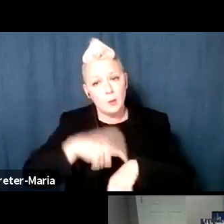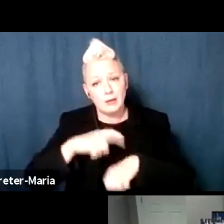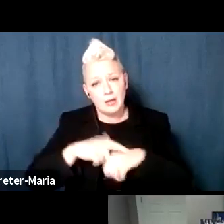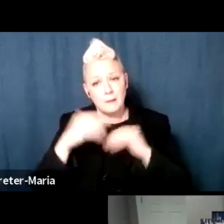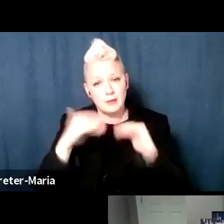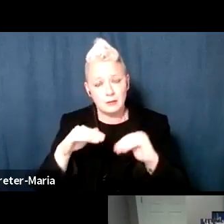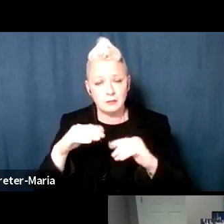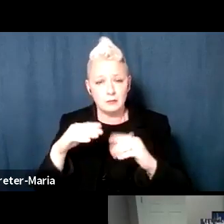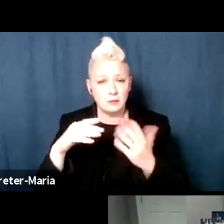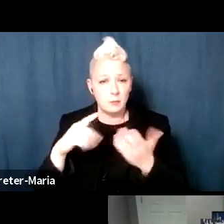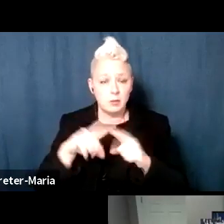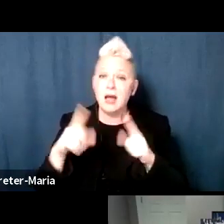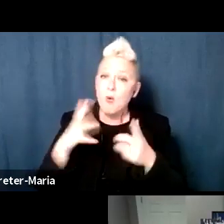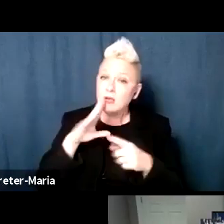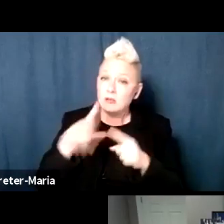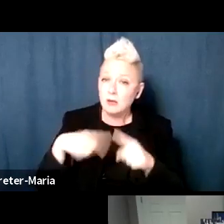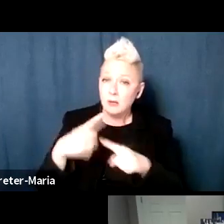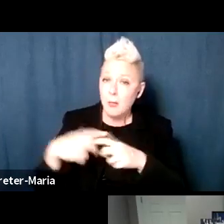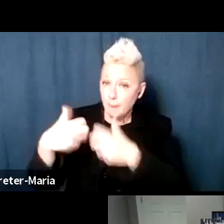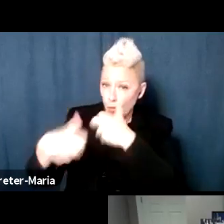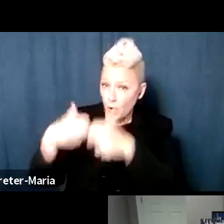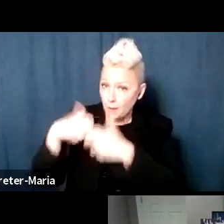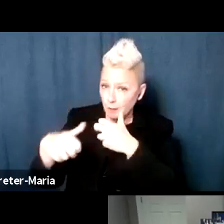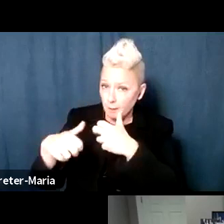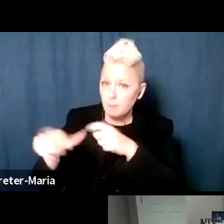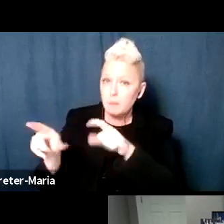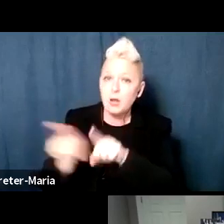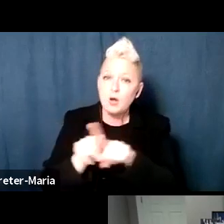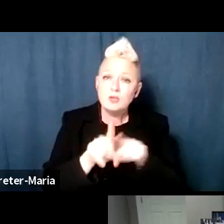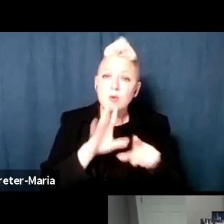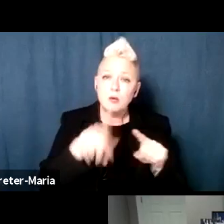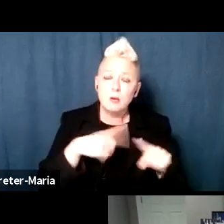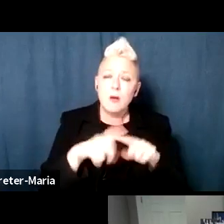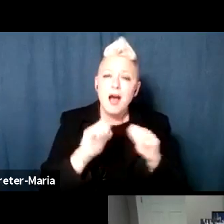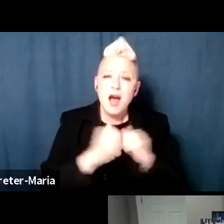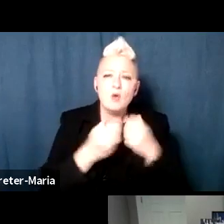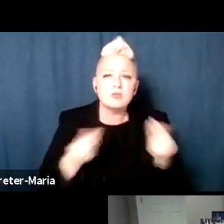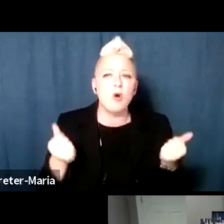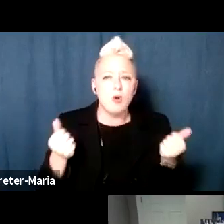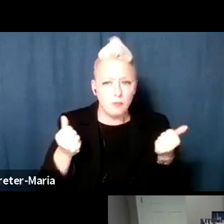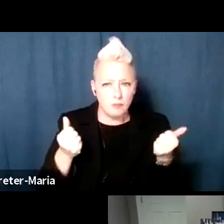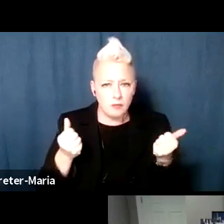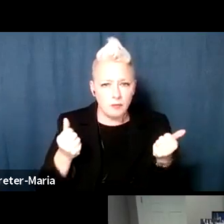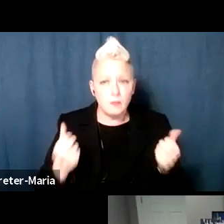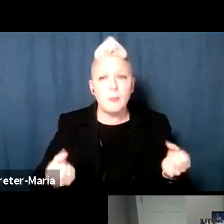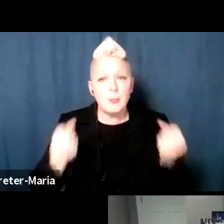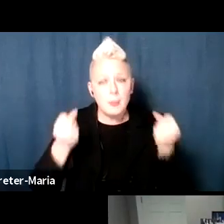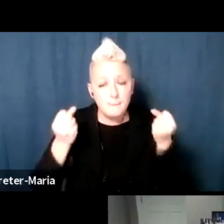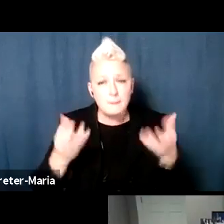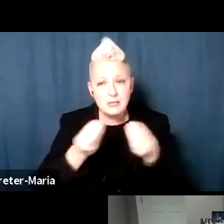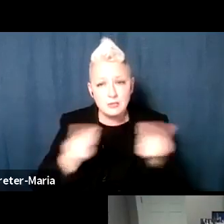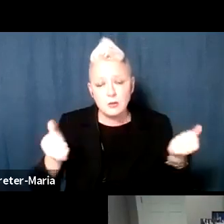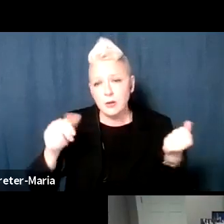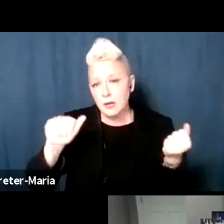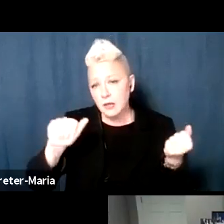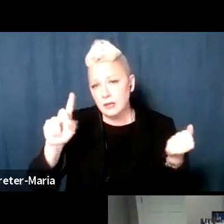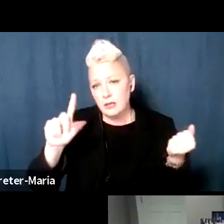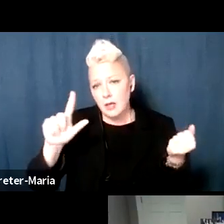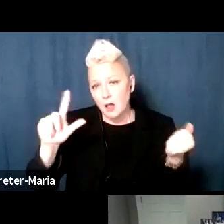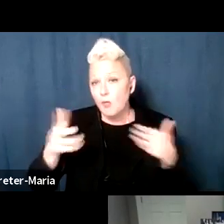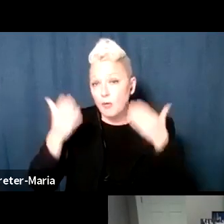But I don't only want to talk about the problem, I want to talk a little bit about the solution. There are many solutions that ADL offers